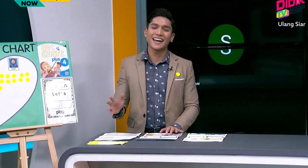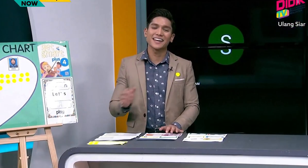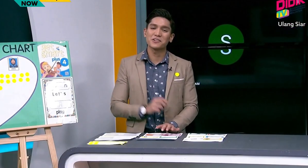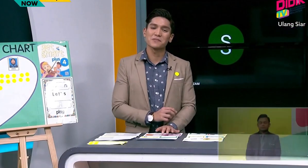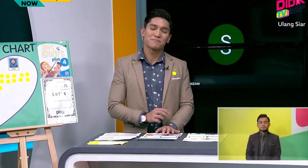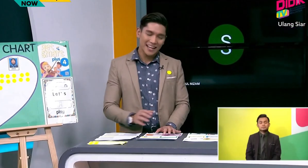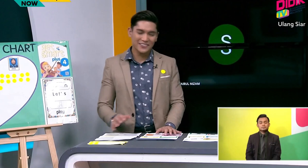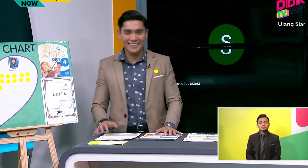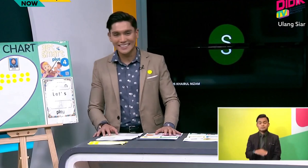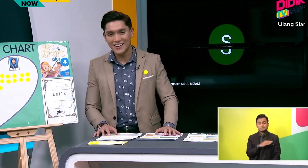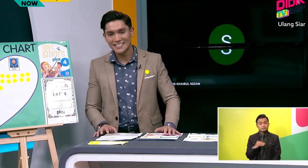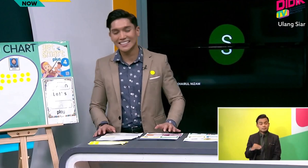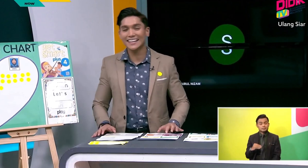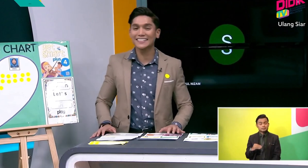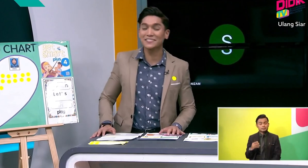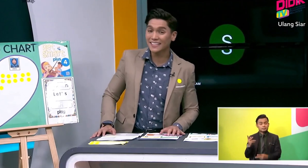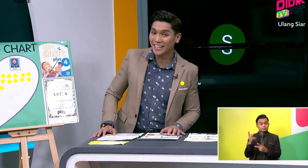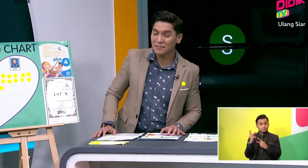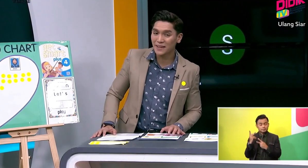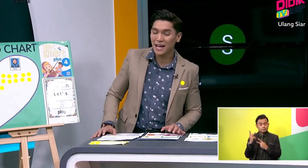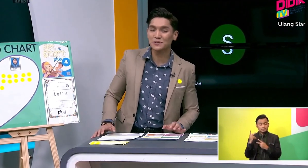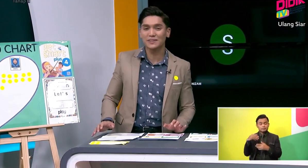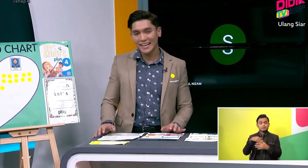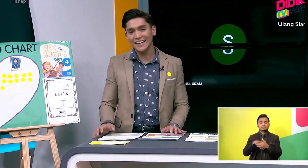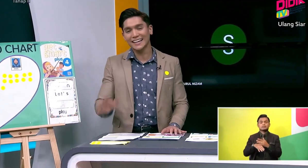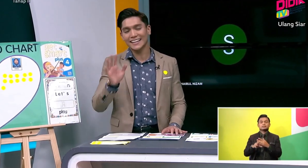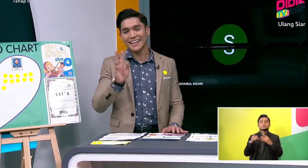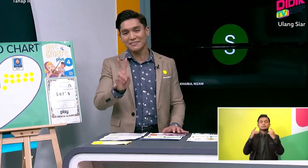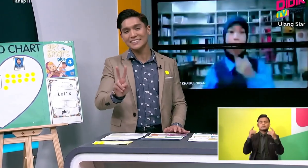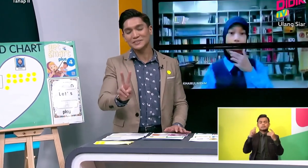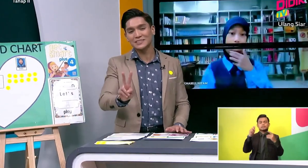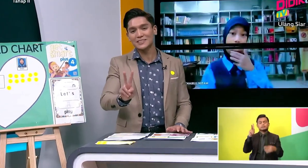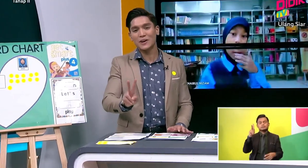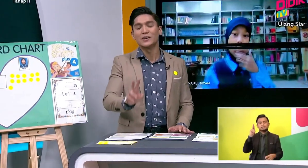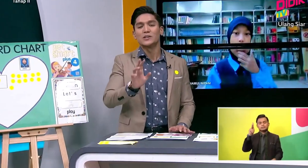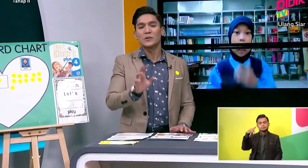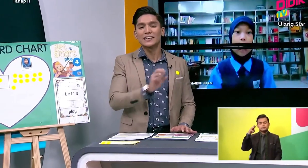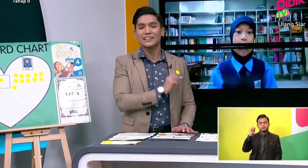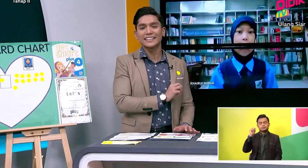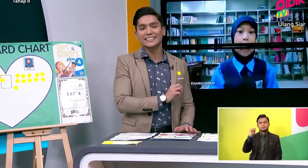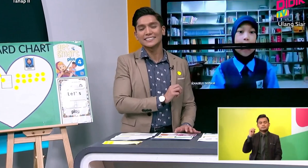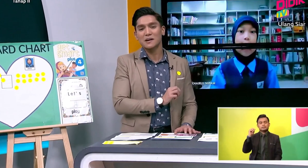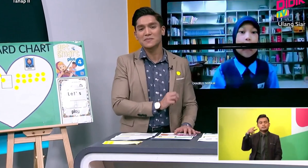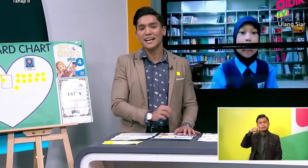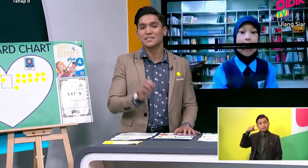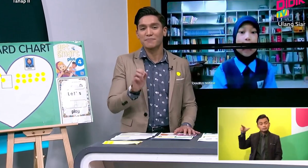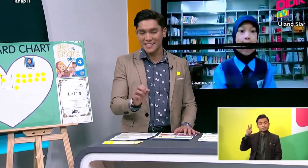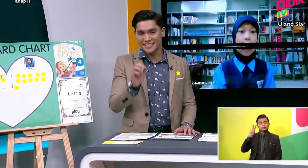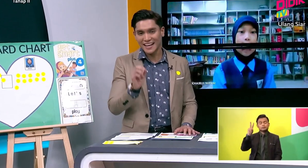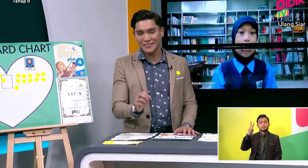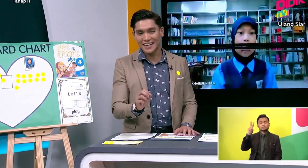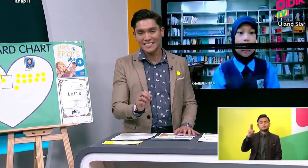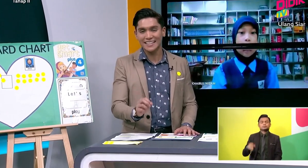And we are back with us on D-Date TV KPM today in the Level 2 slot. We are learning the subject